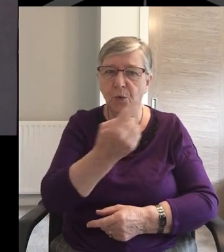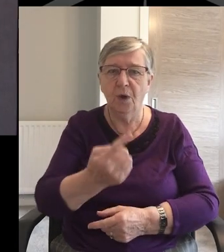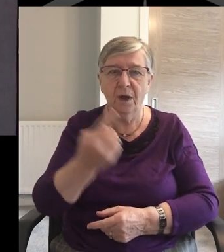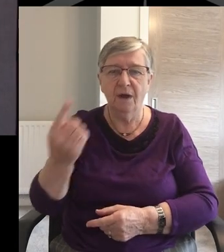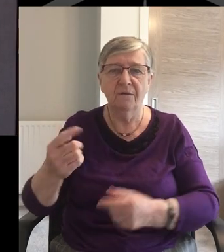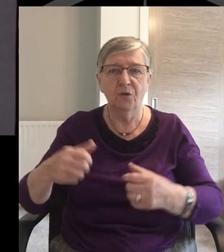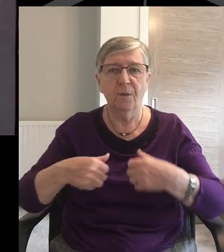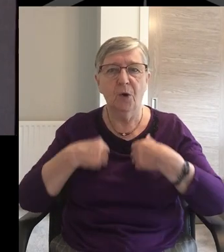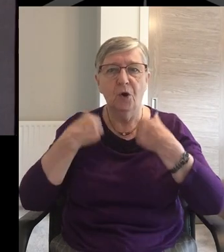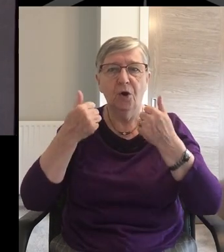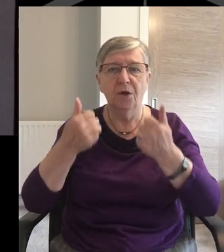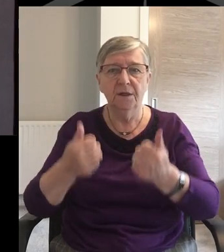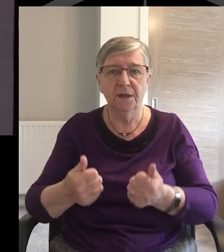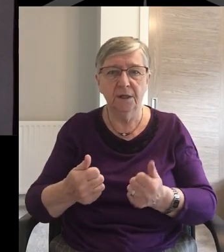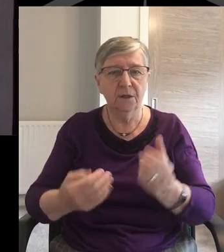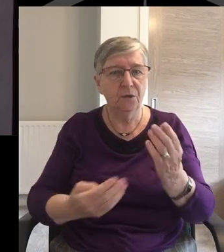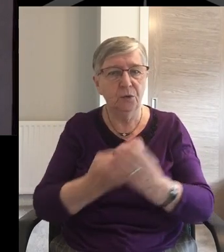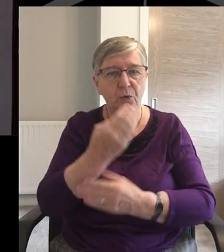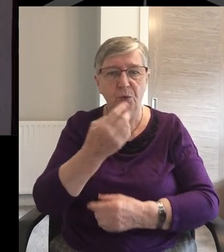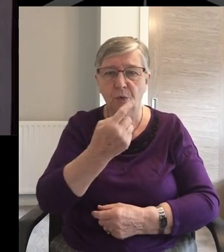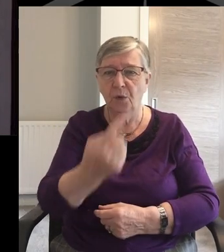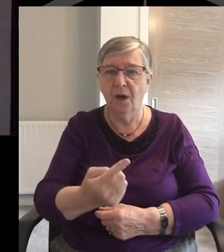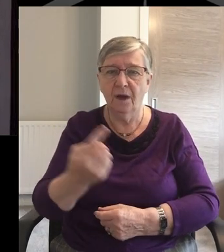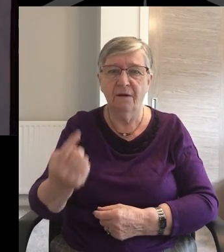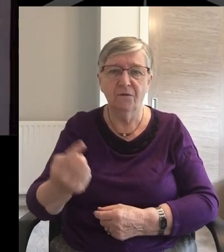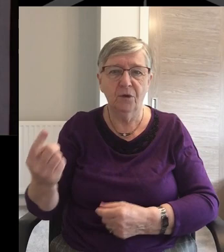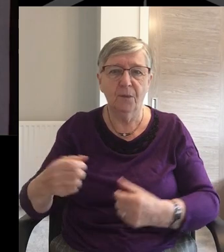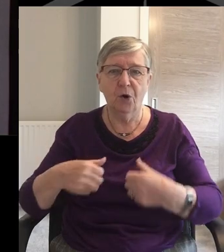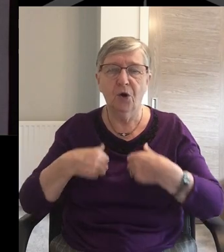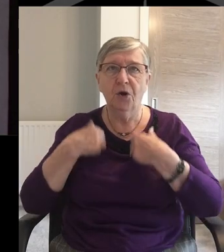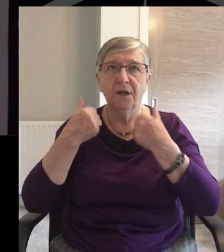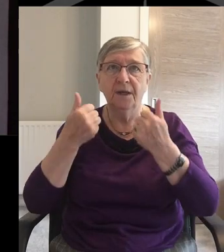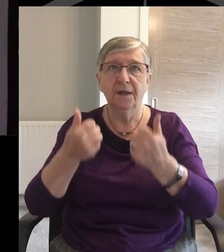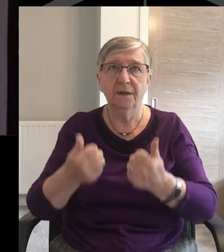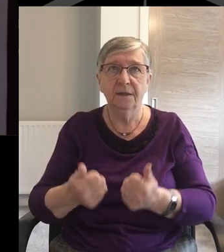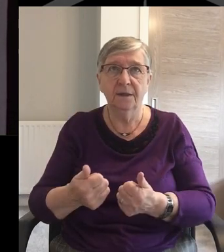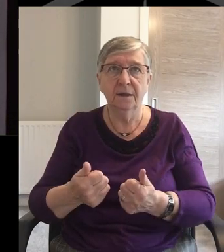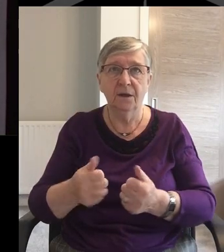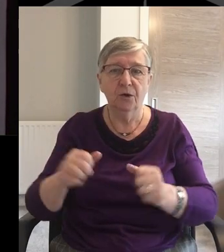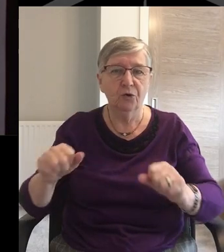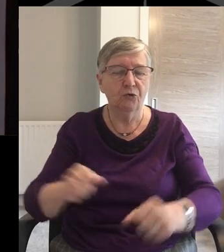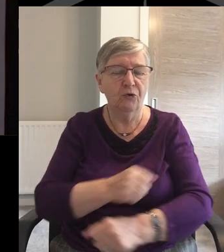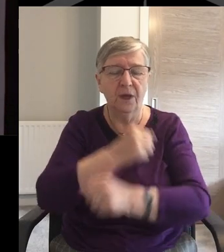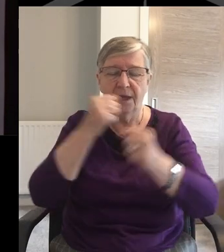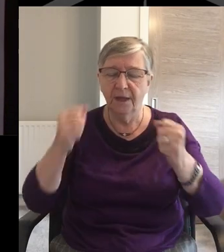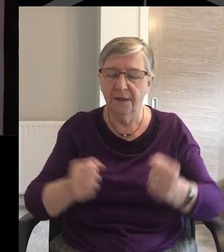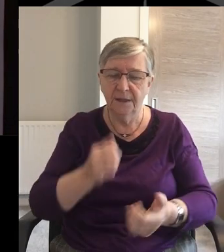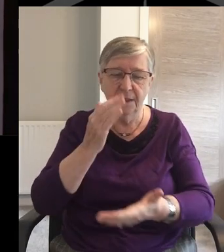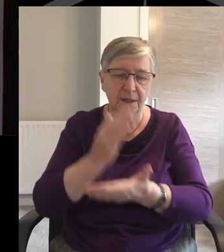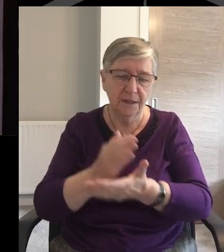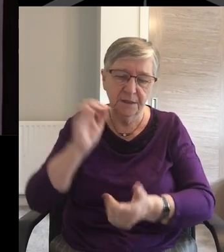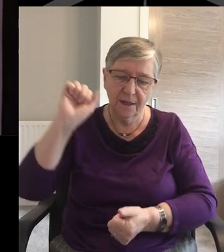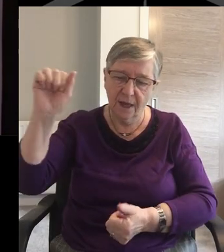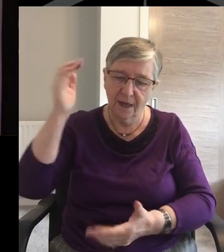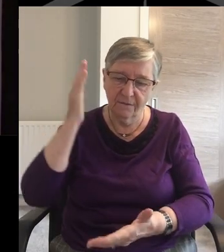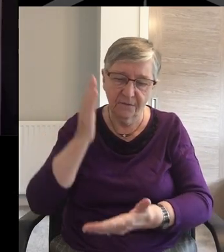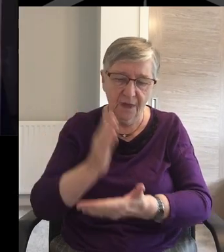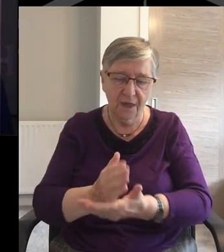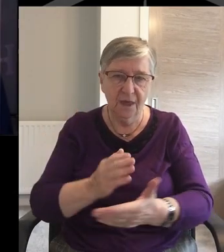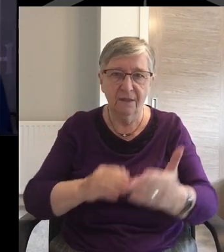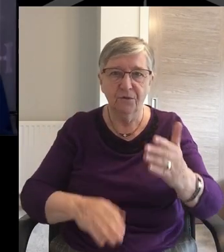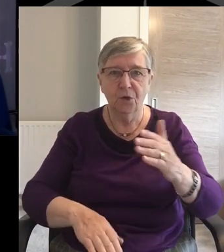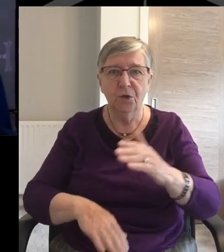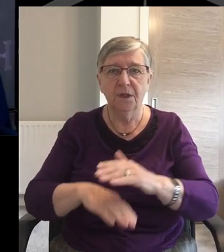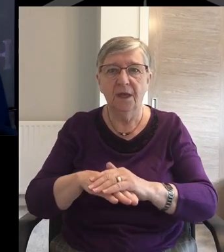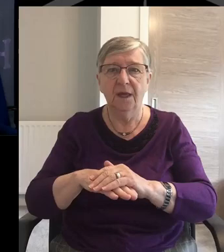new every morning New every morning Great is Thy